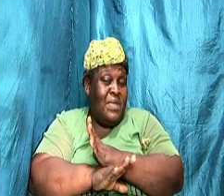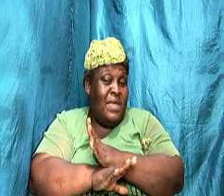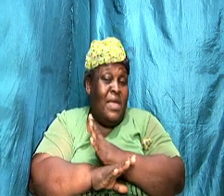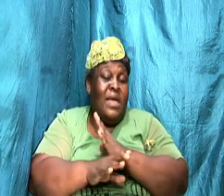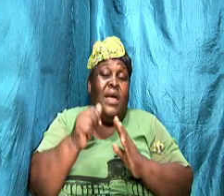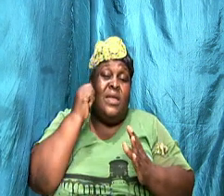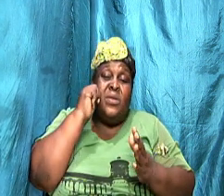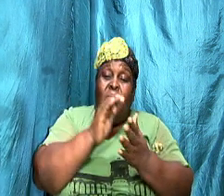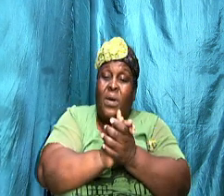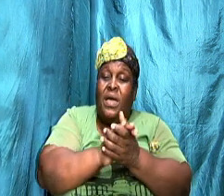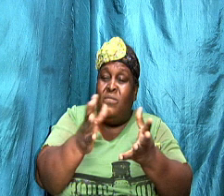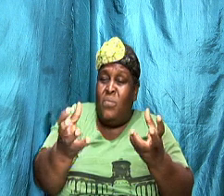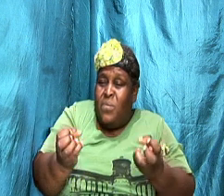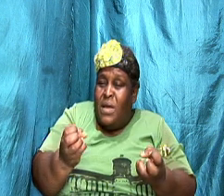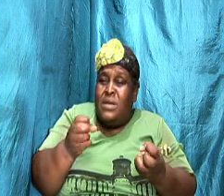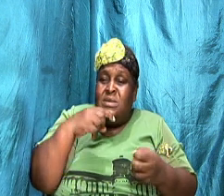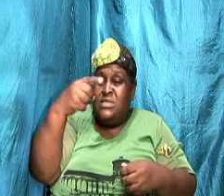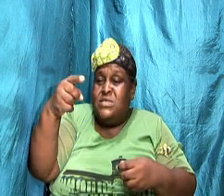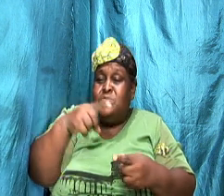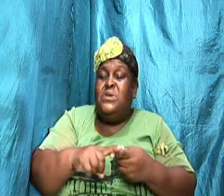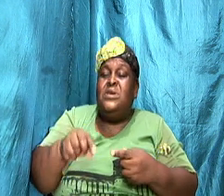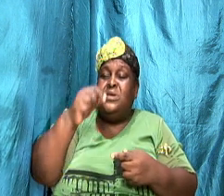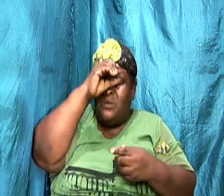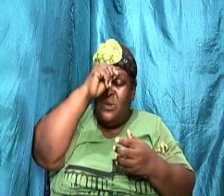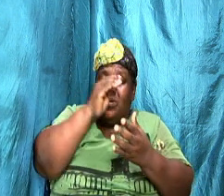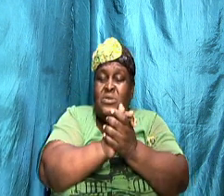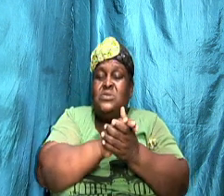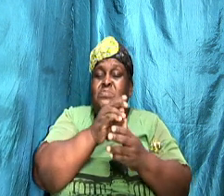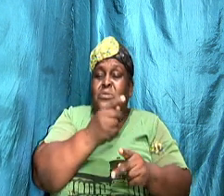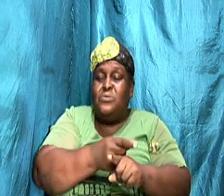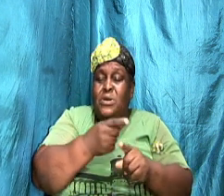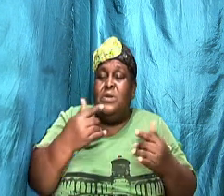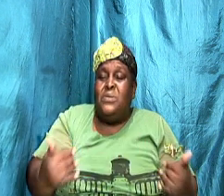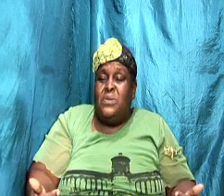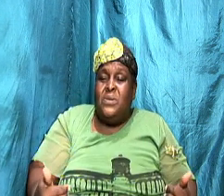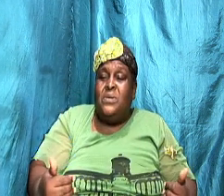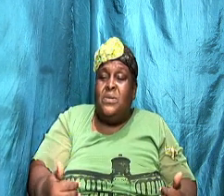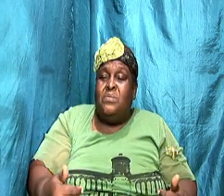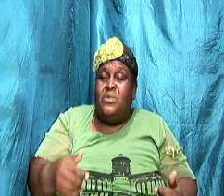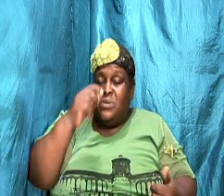Loretta wants to talk to him now. But he's saying to Loretta,